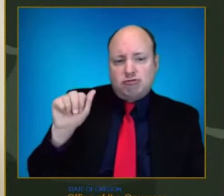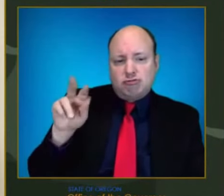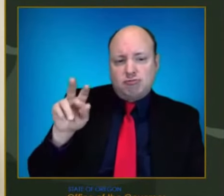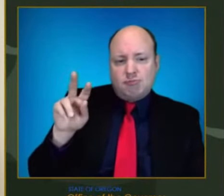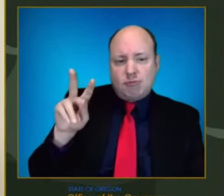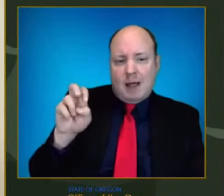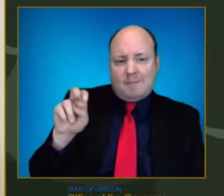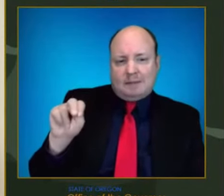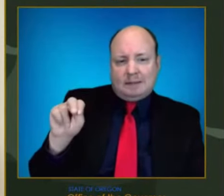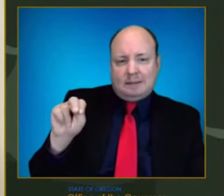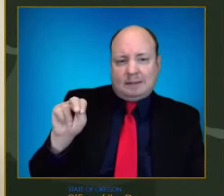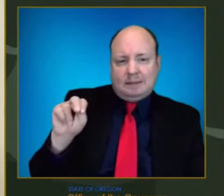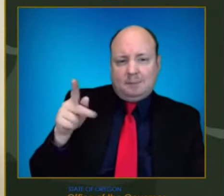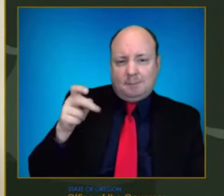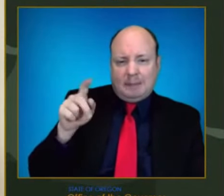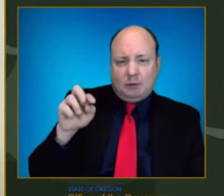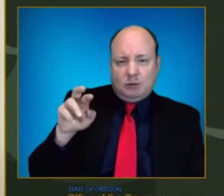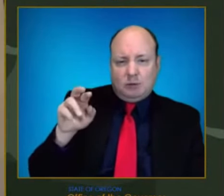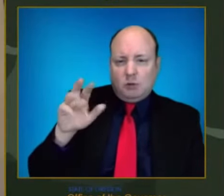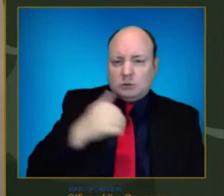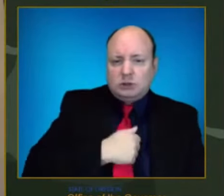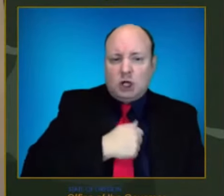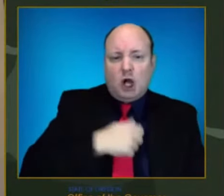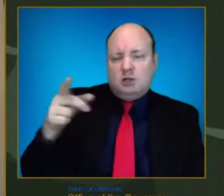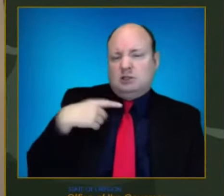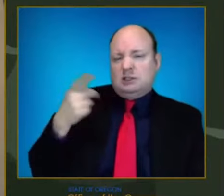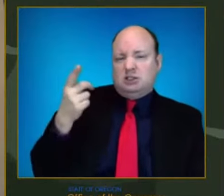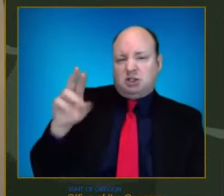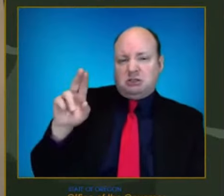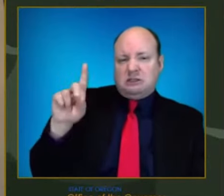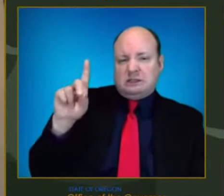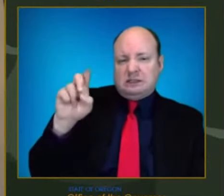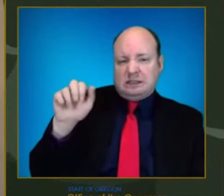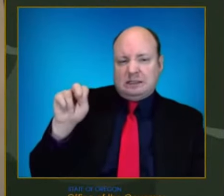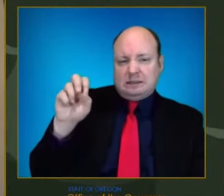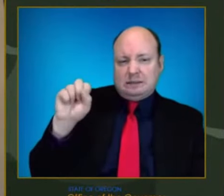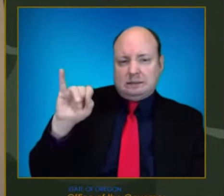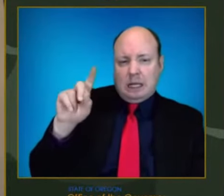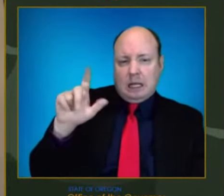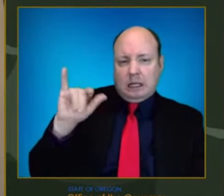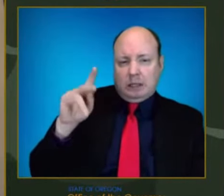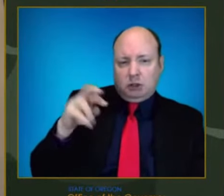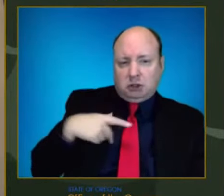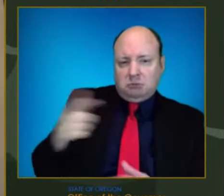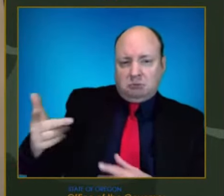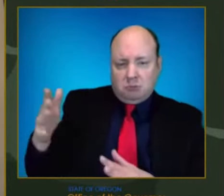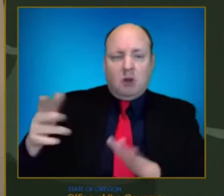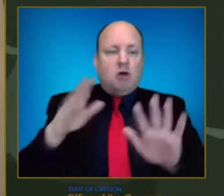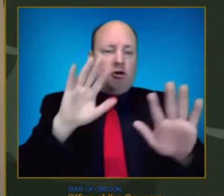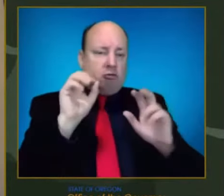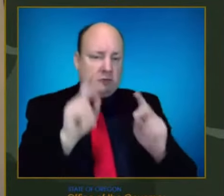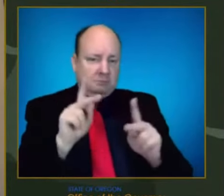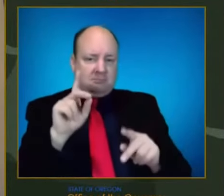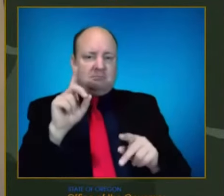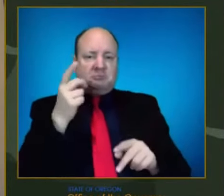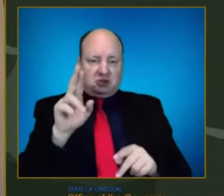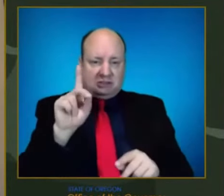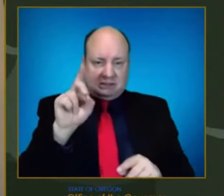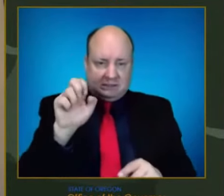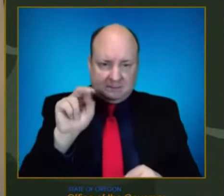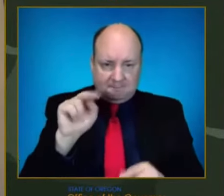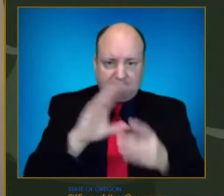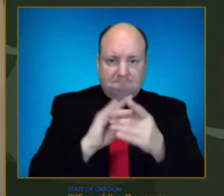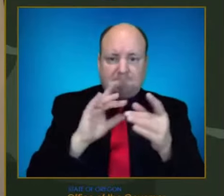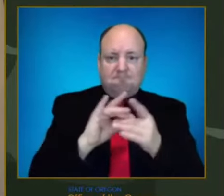This is Dean Seidlinger. Sure, I can start and then see if Director Allen wants to weigh in as well. As we've talked about with